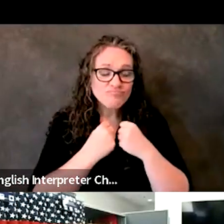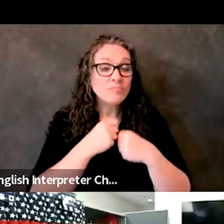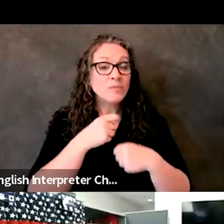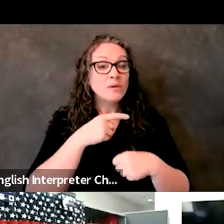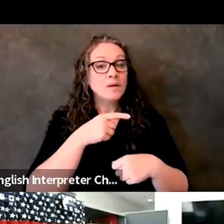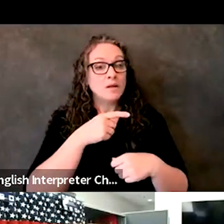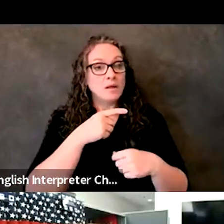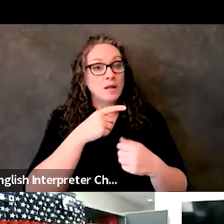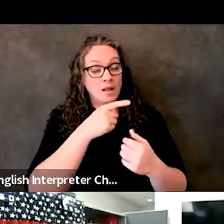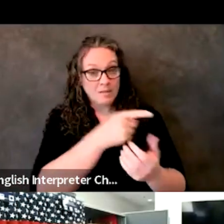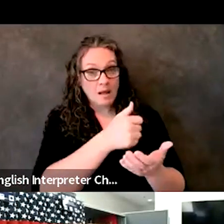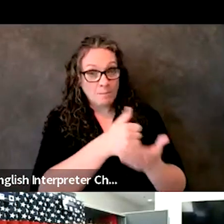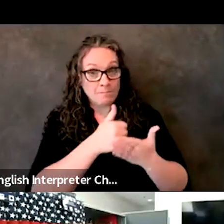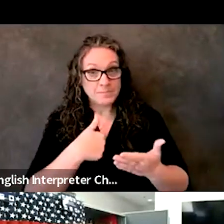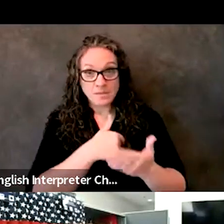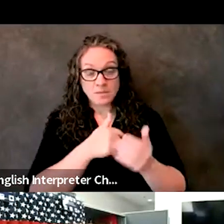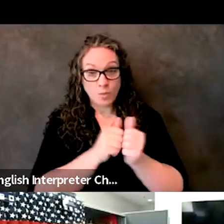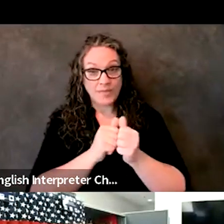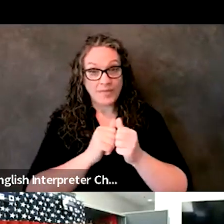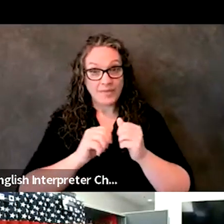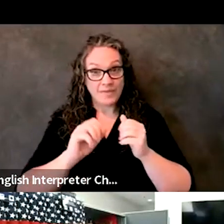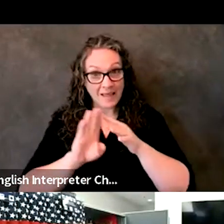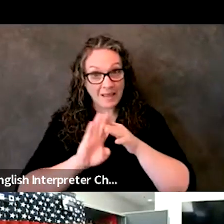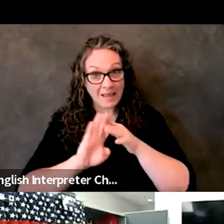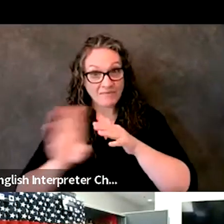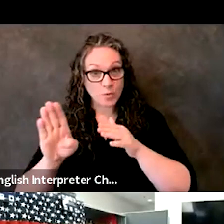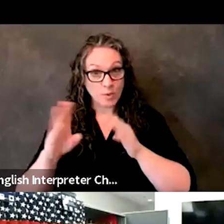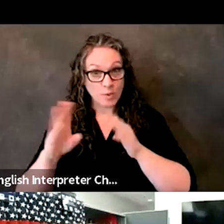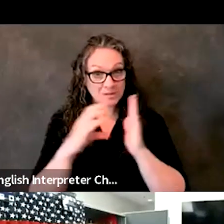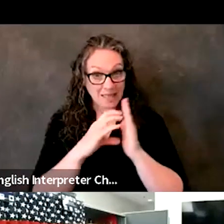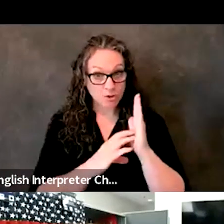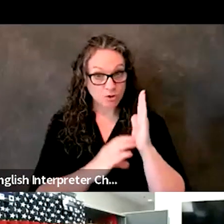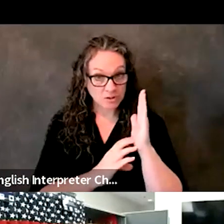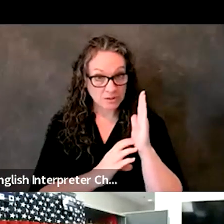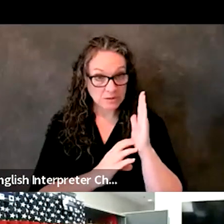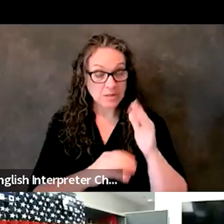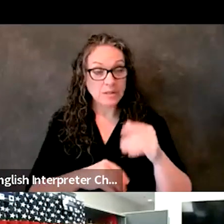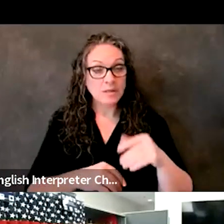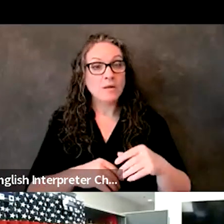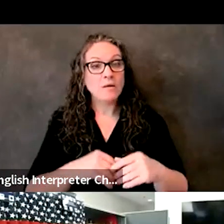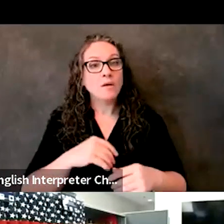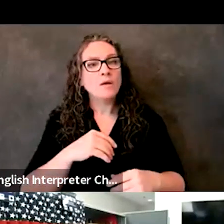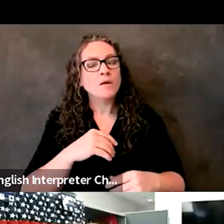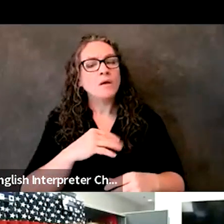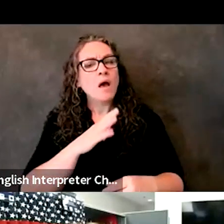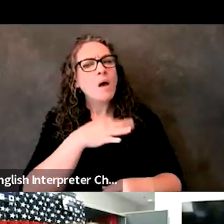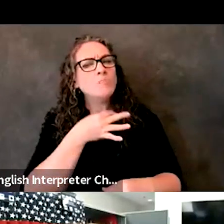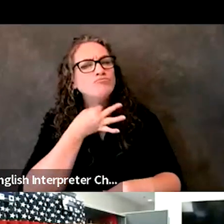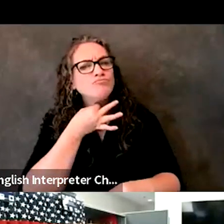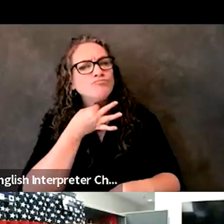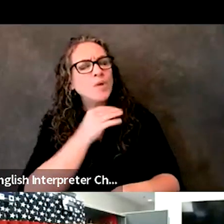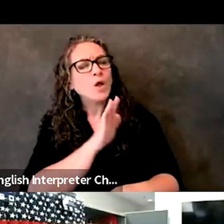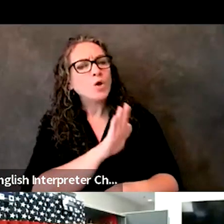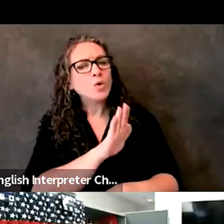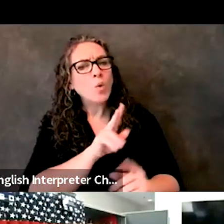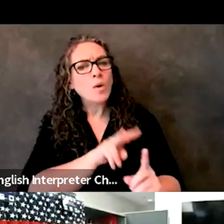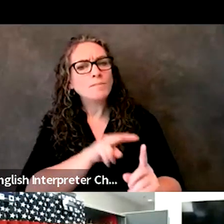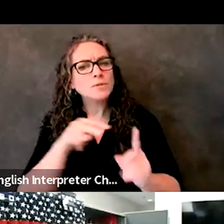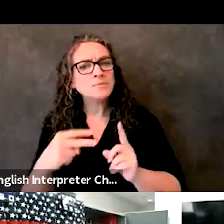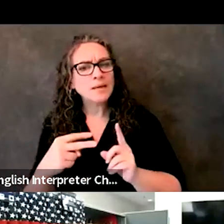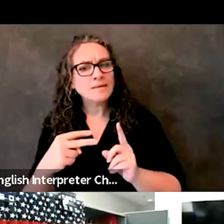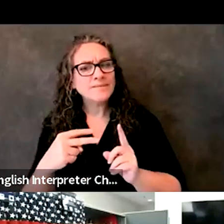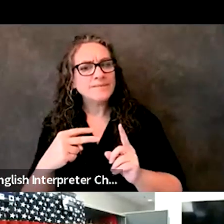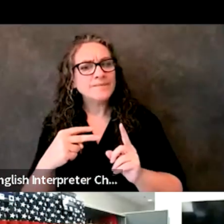look at the evacuation sections of those plans. Uh, and I'm wondering from your perspective, having done this